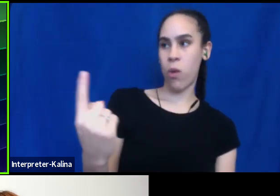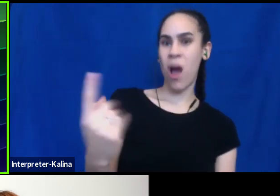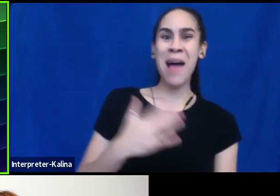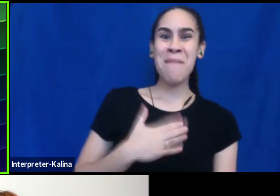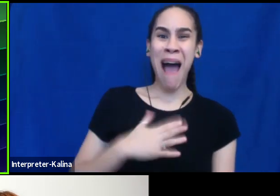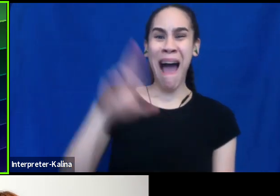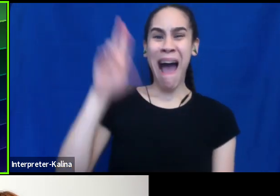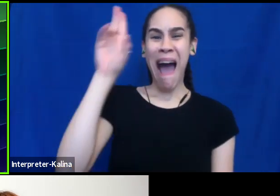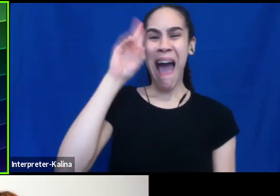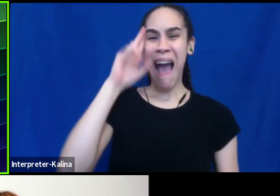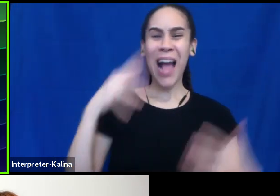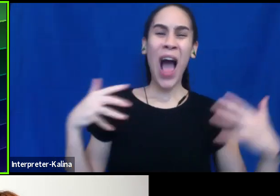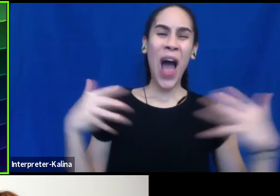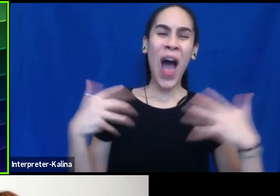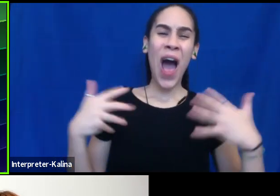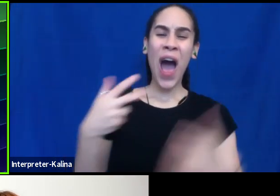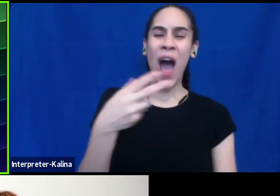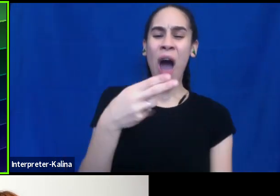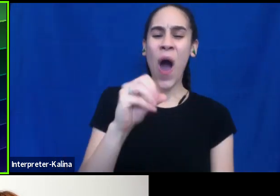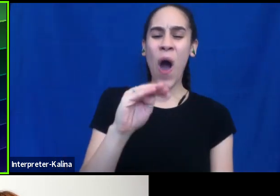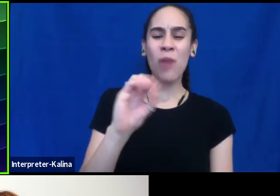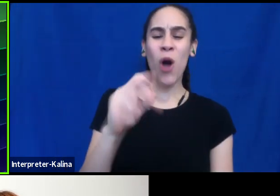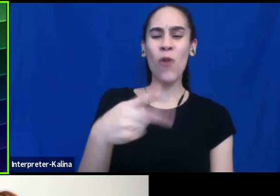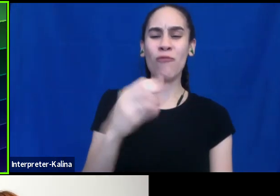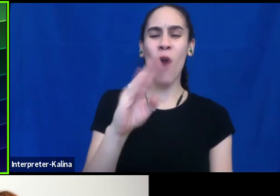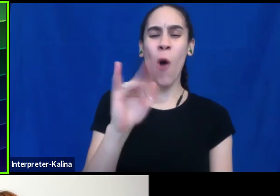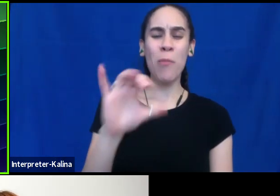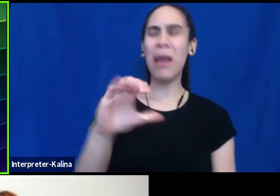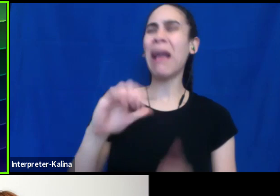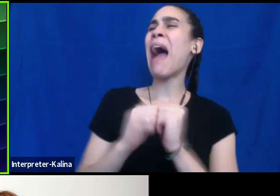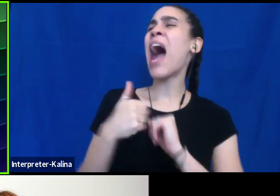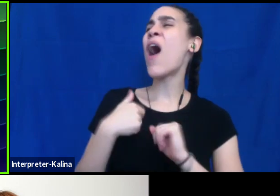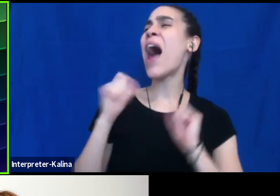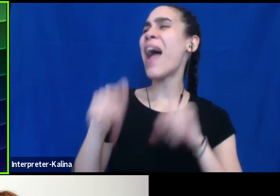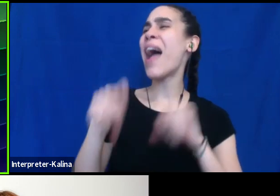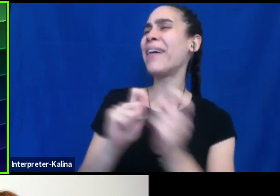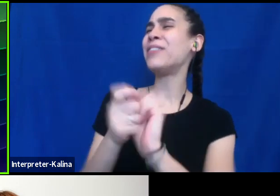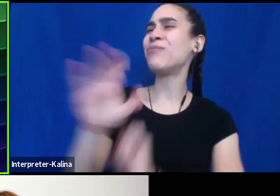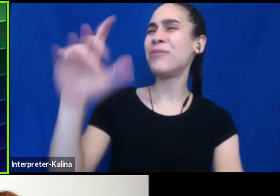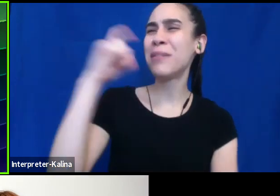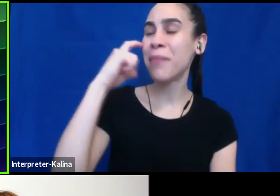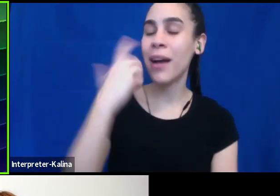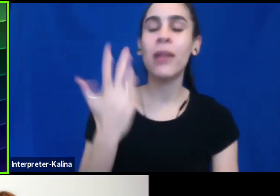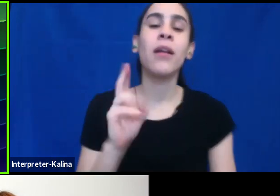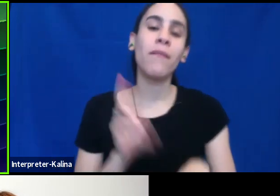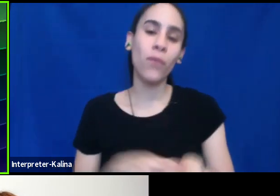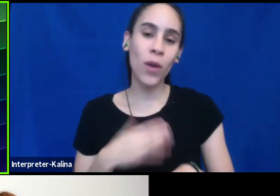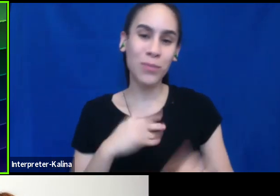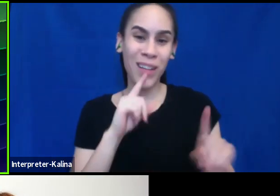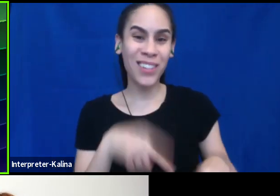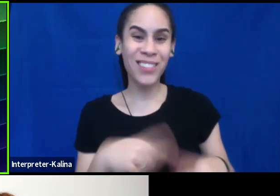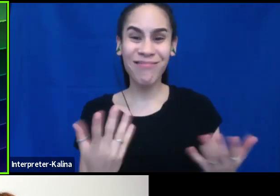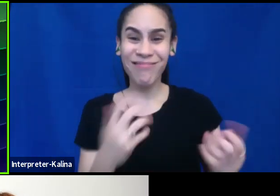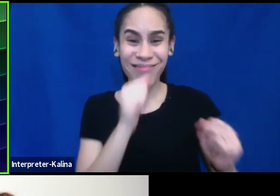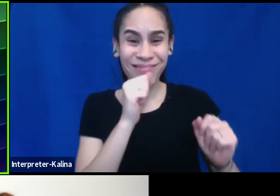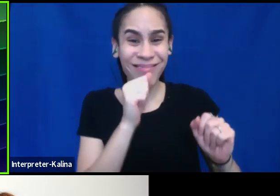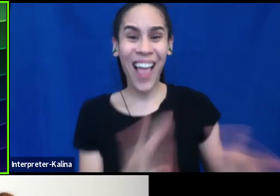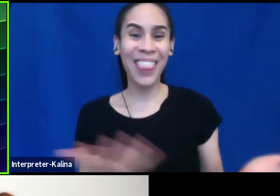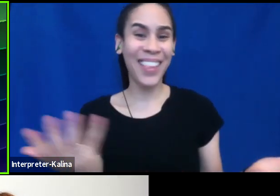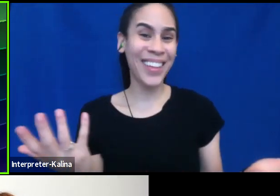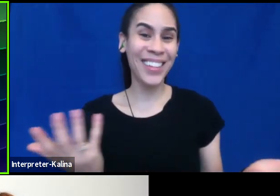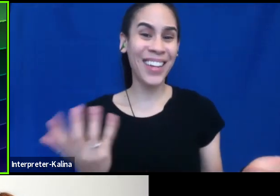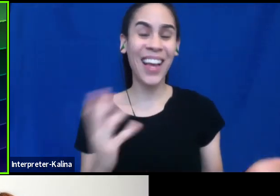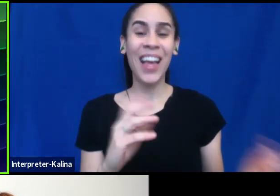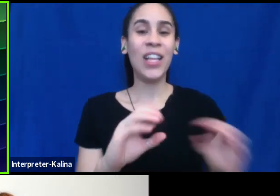You know, what, what is, what can I say to him to change his mind? And of course my answer is like, there's nothing, there's no one